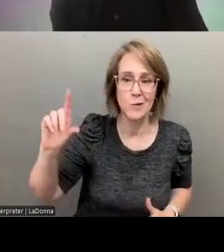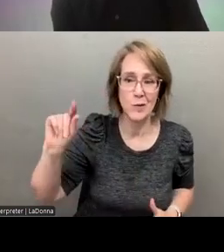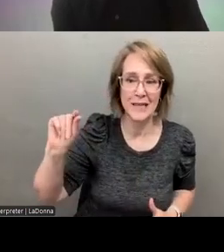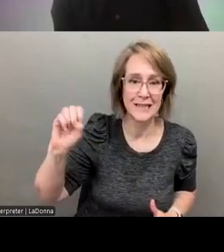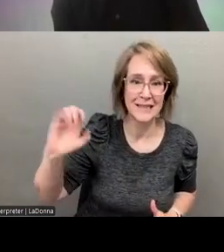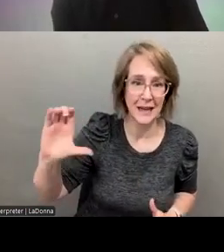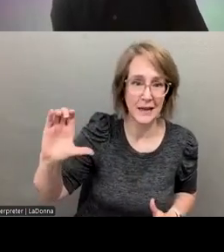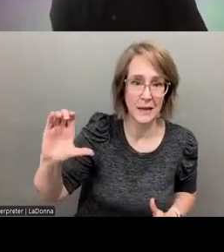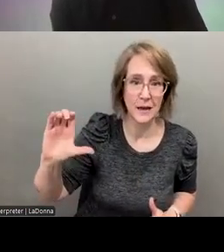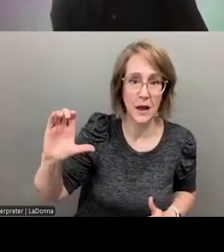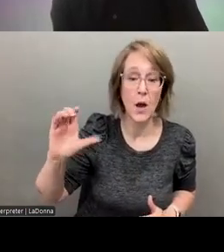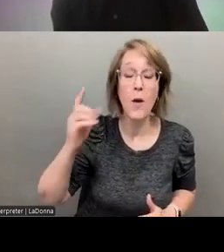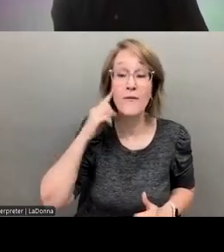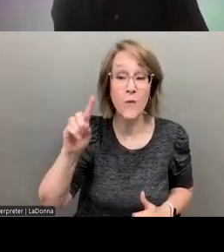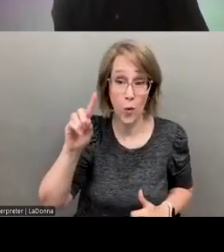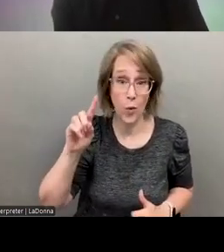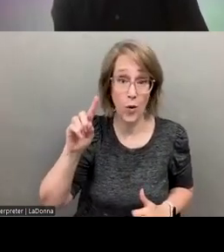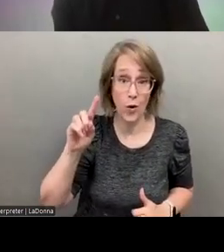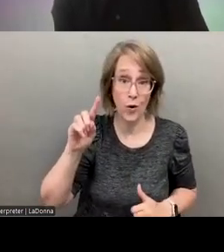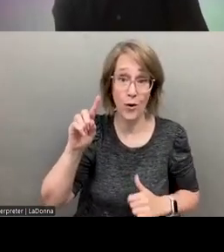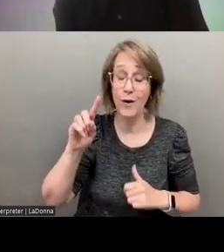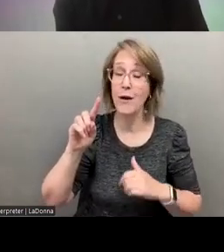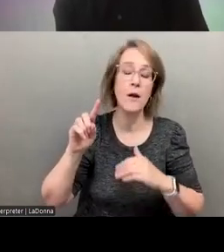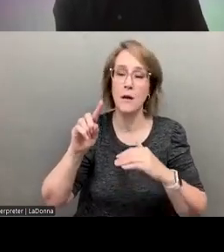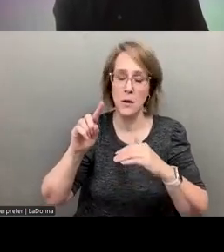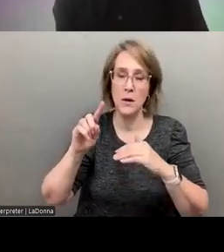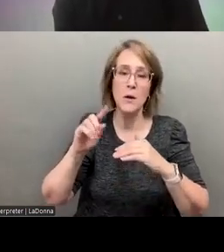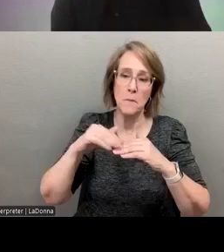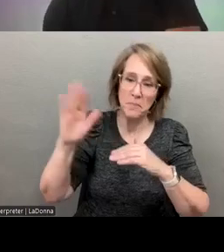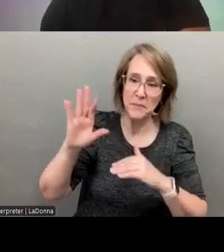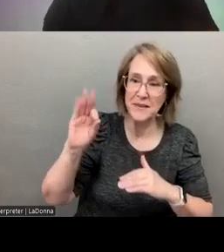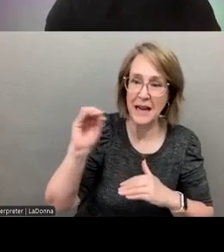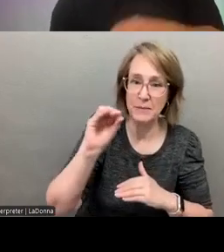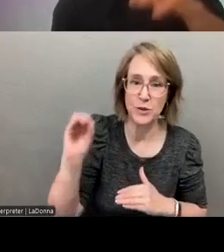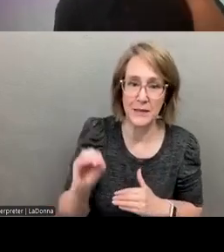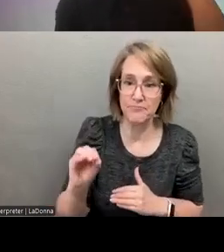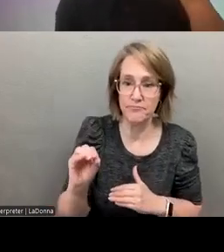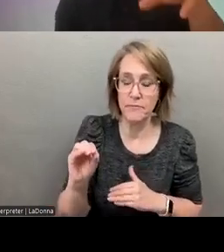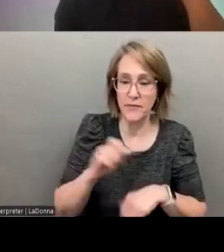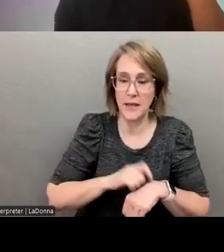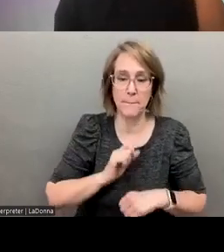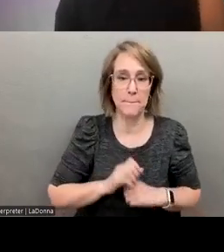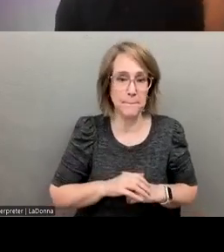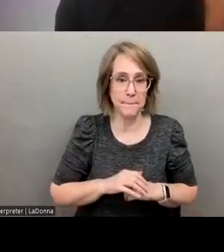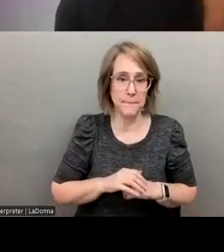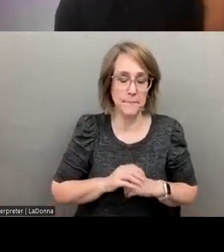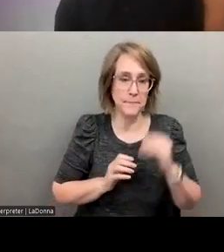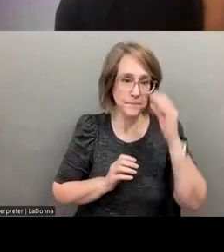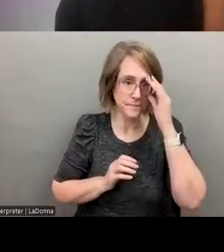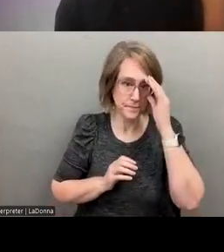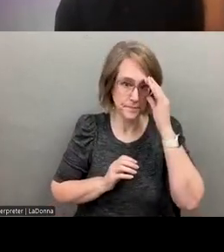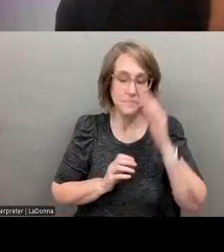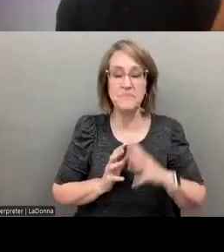for not less than 90% of the dispatched incidents. So we've got this